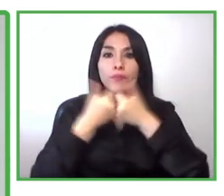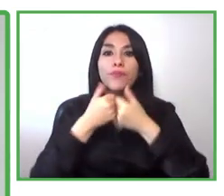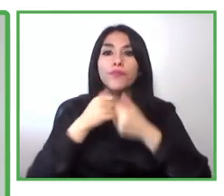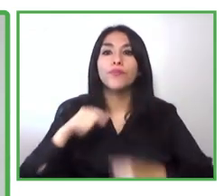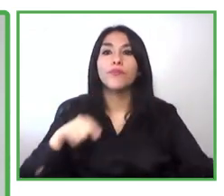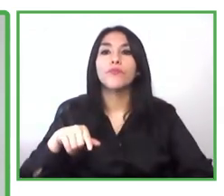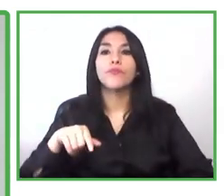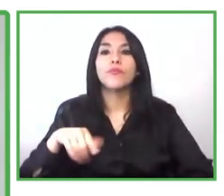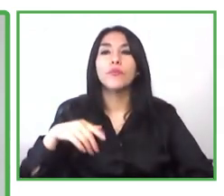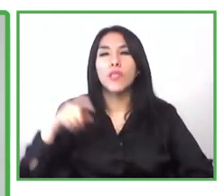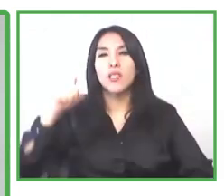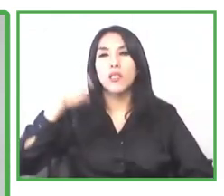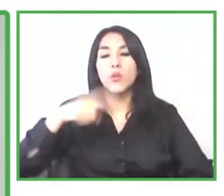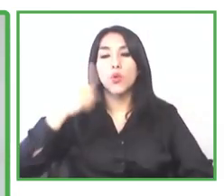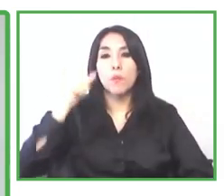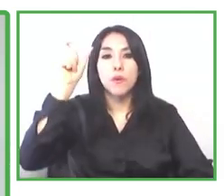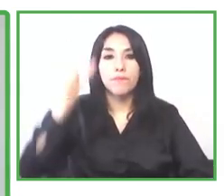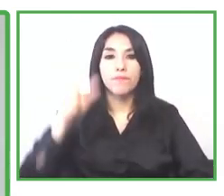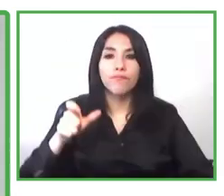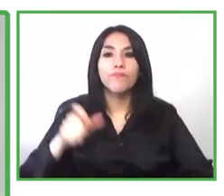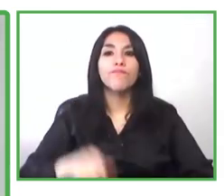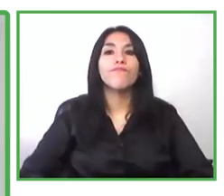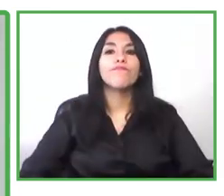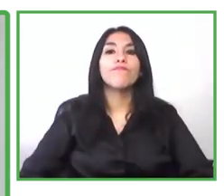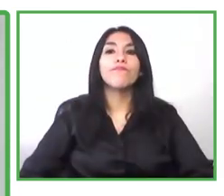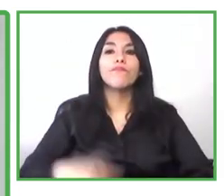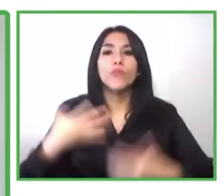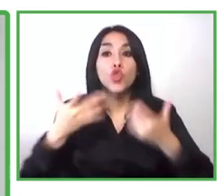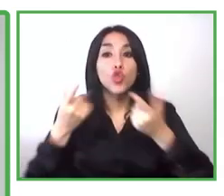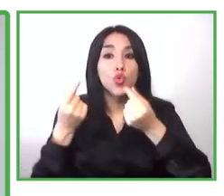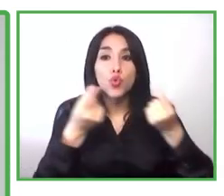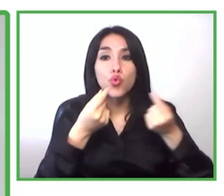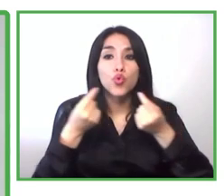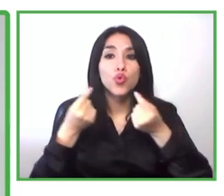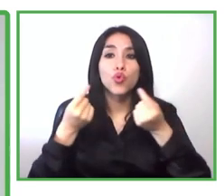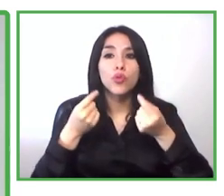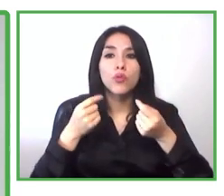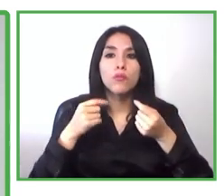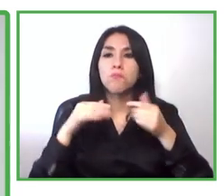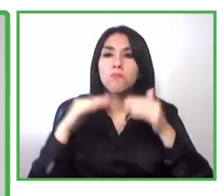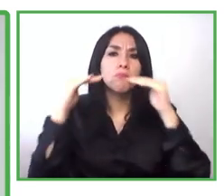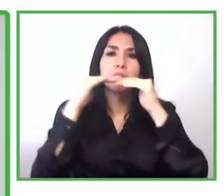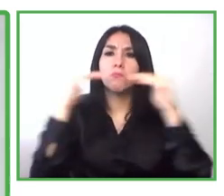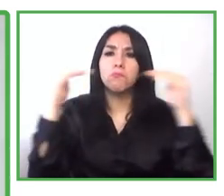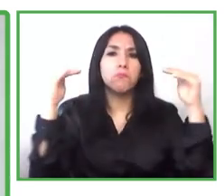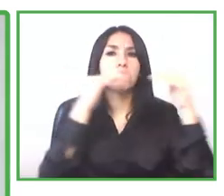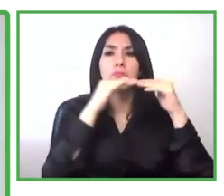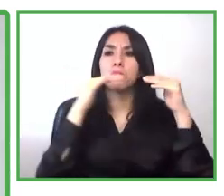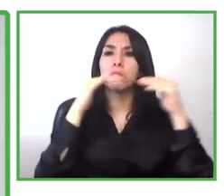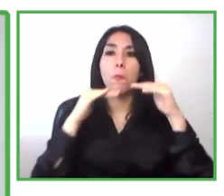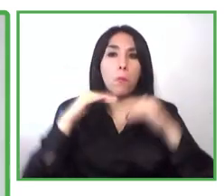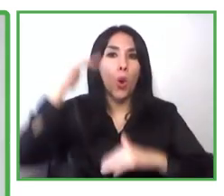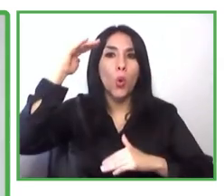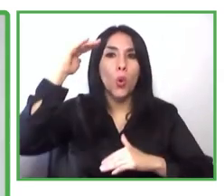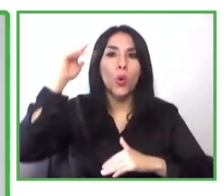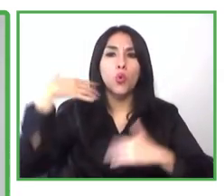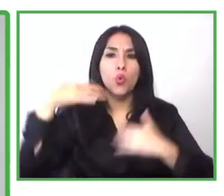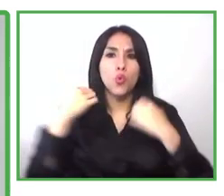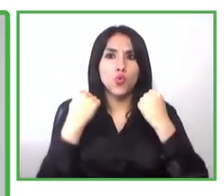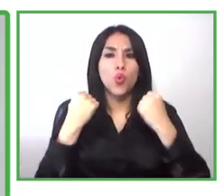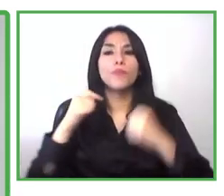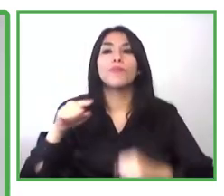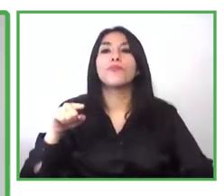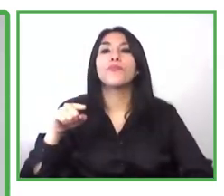are needed to have a successful entrepreneurship are stronger and complex that we